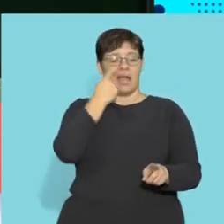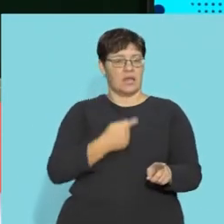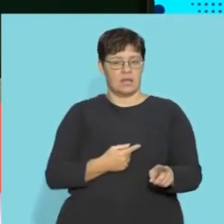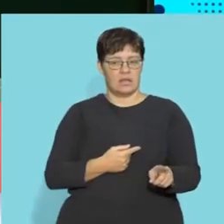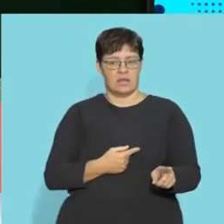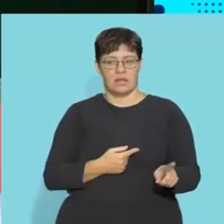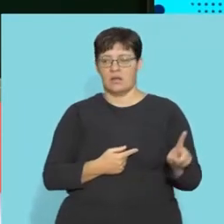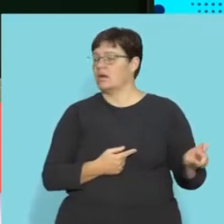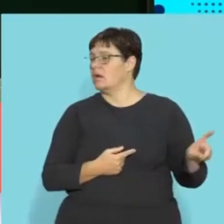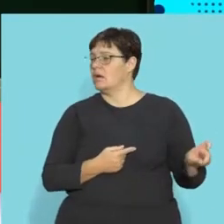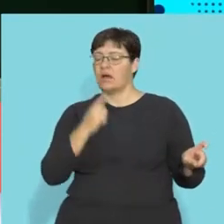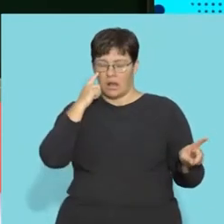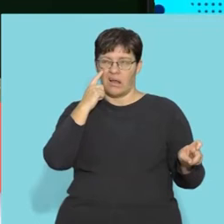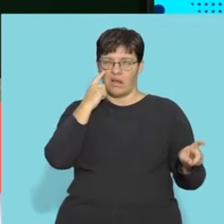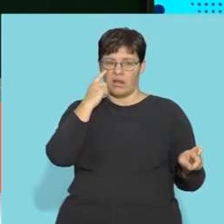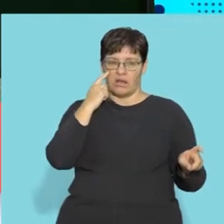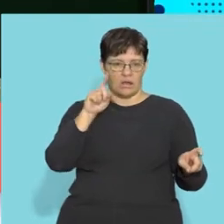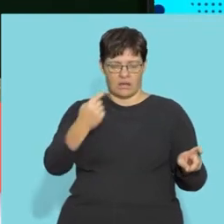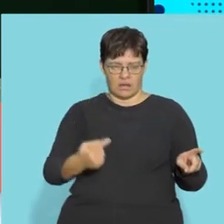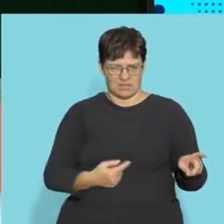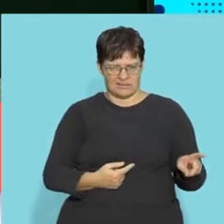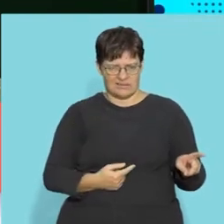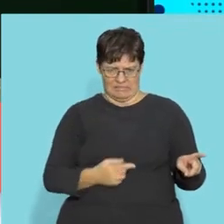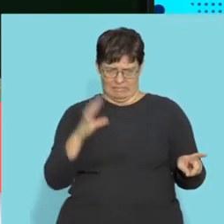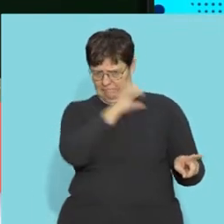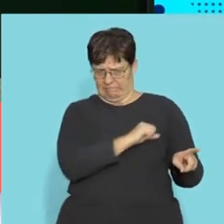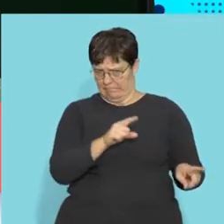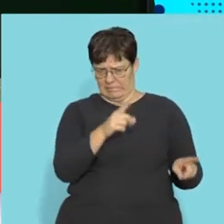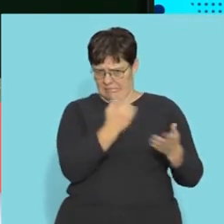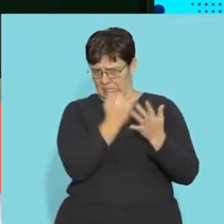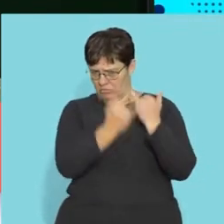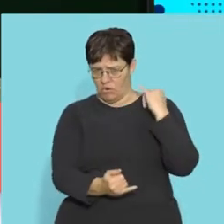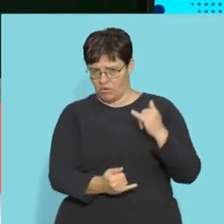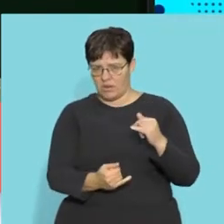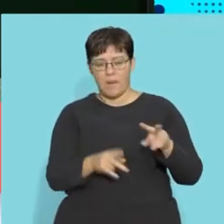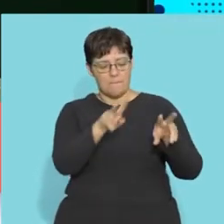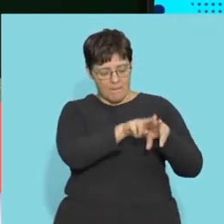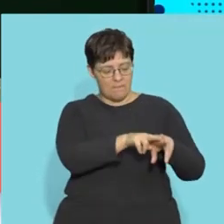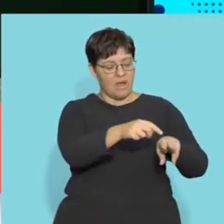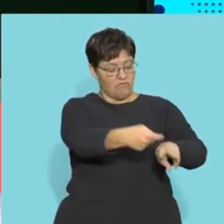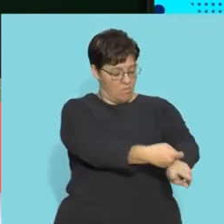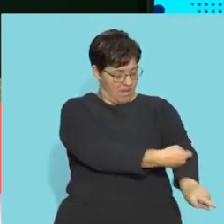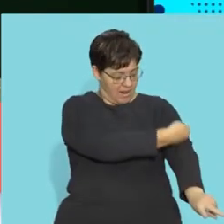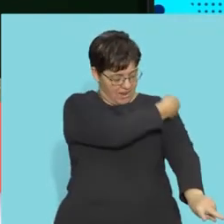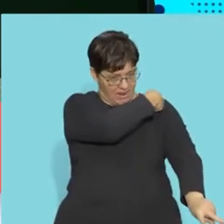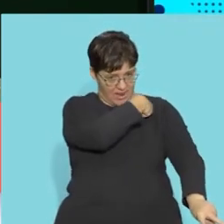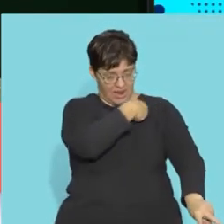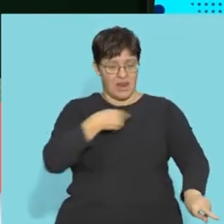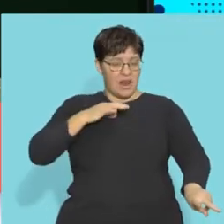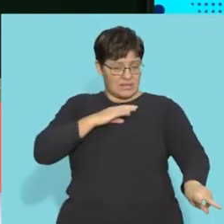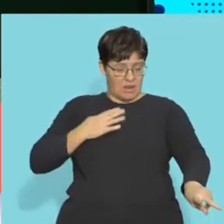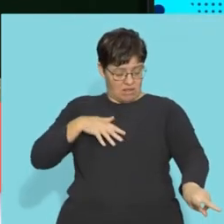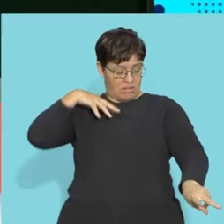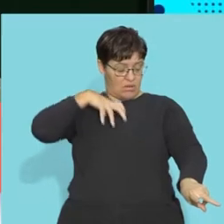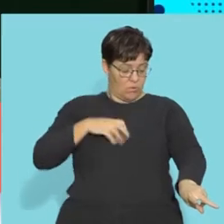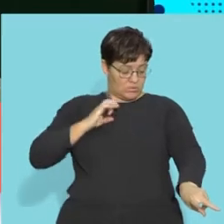not go back to the eye. So you can't do this and then your eye goes like that. That would be very weird. Right. It's paired. It's from